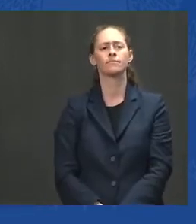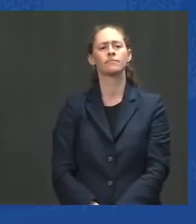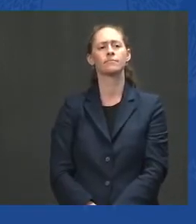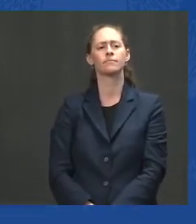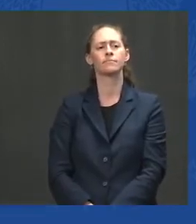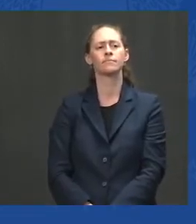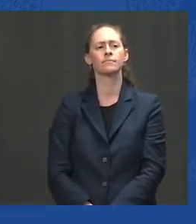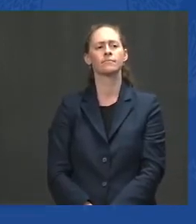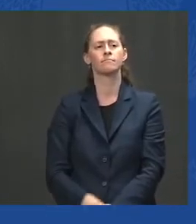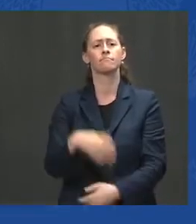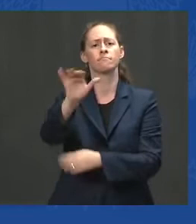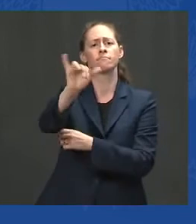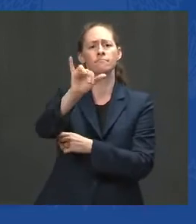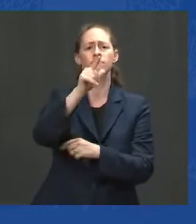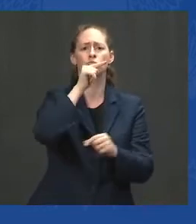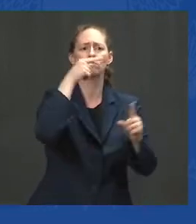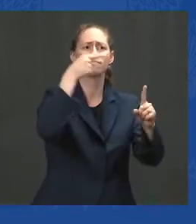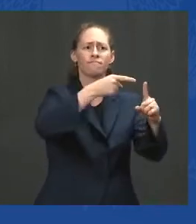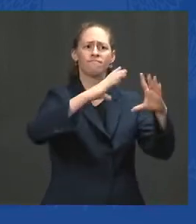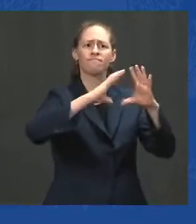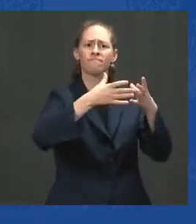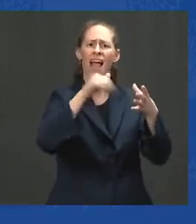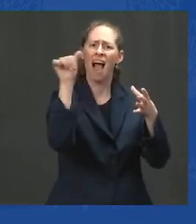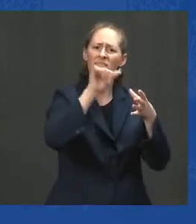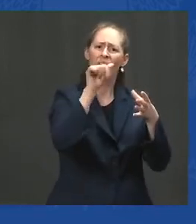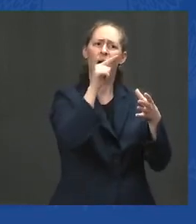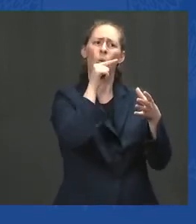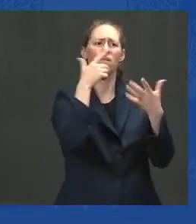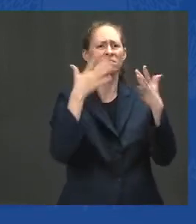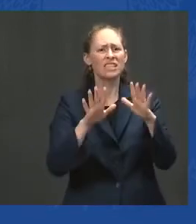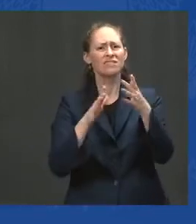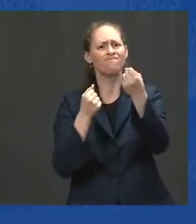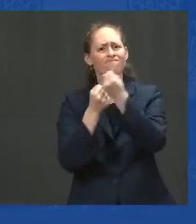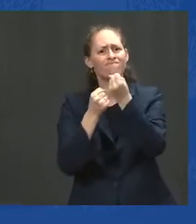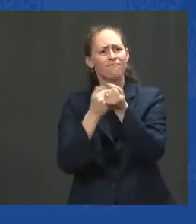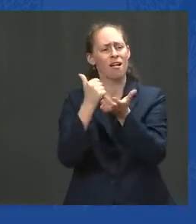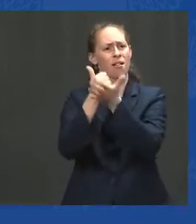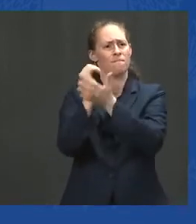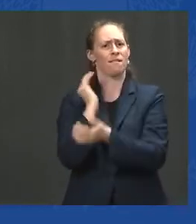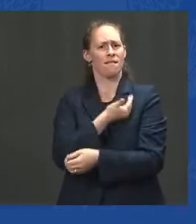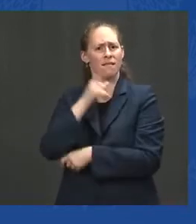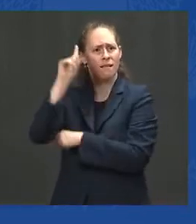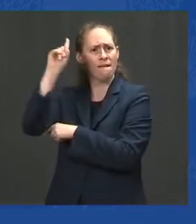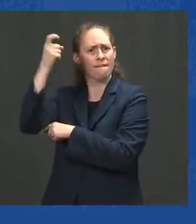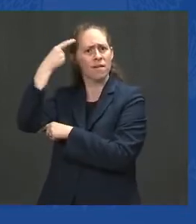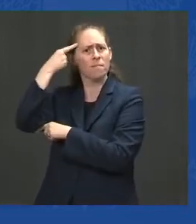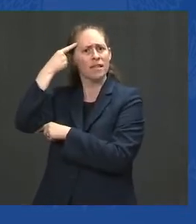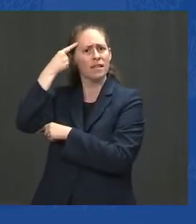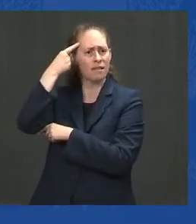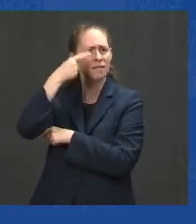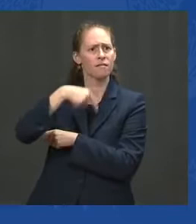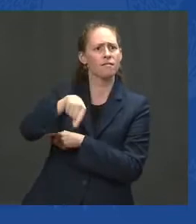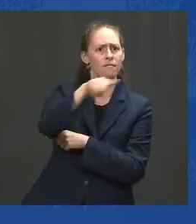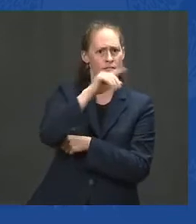our embassy, U.S.-governmental agencies or U.S. non-governmental organizations,